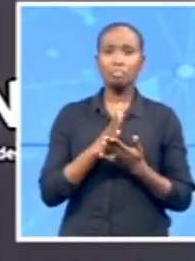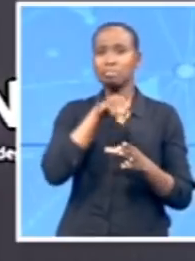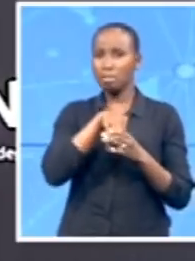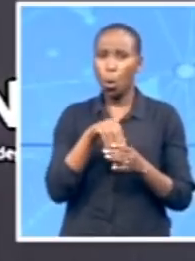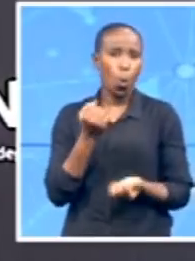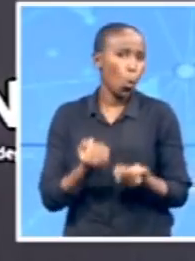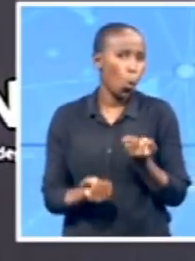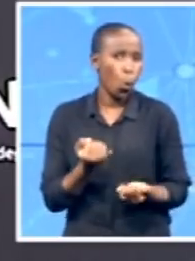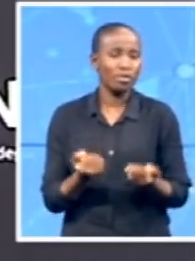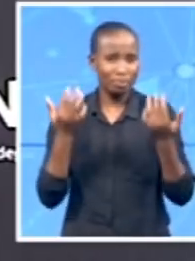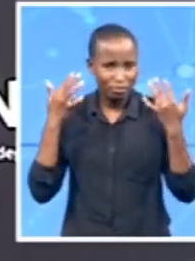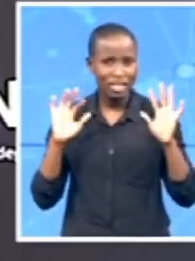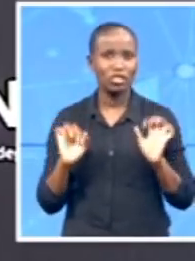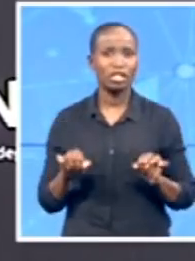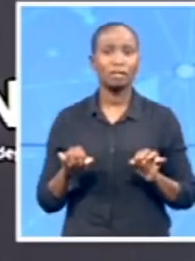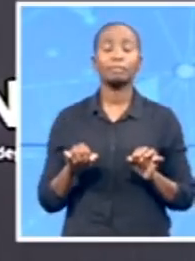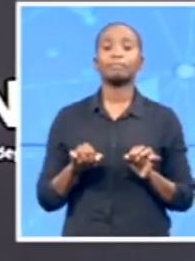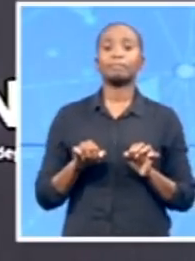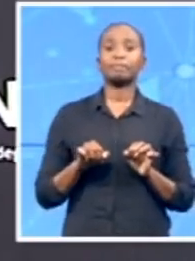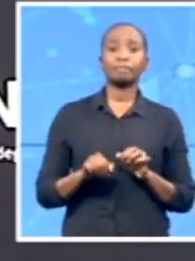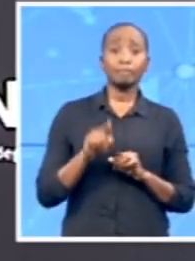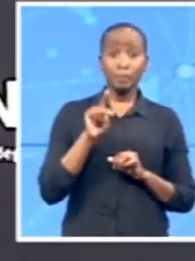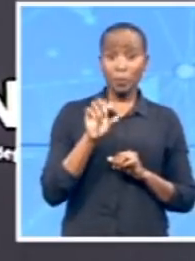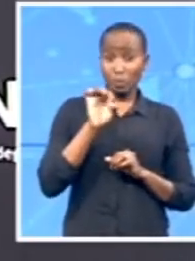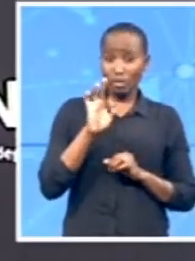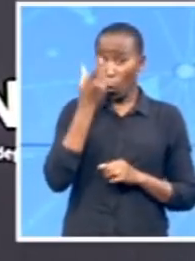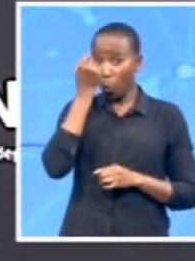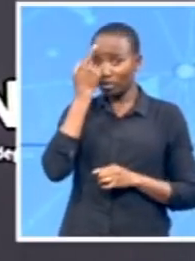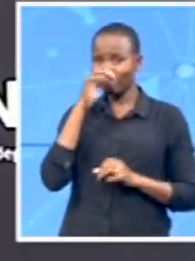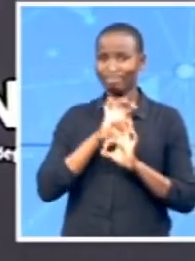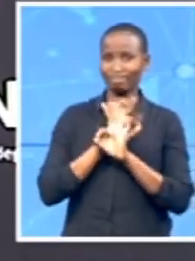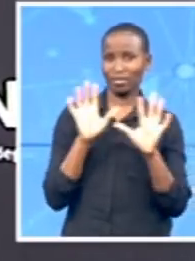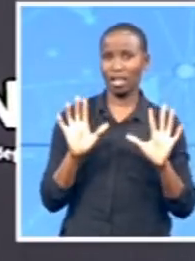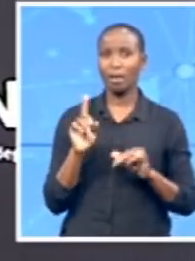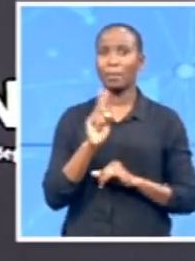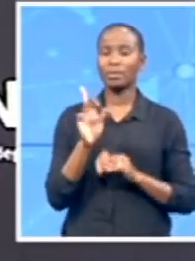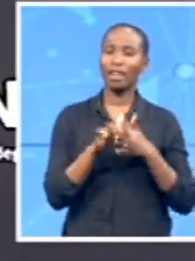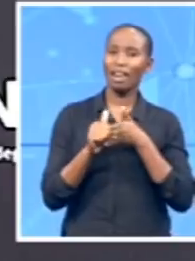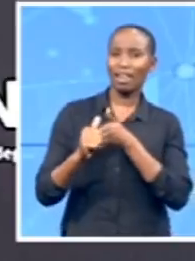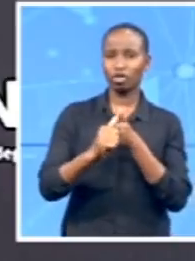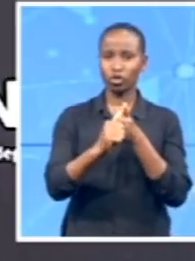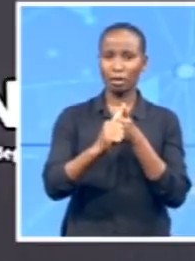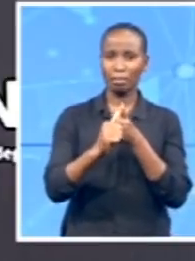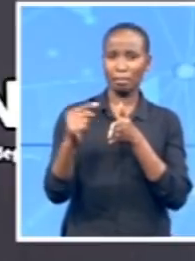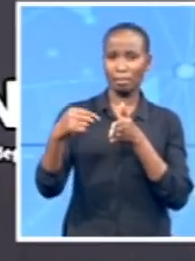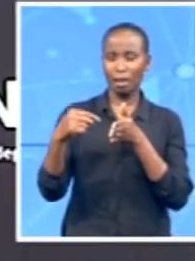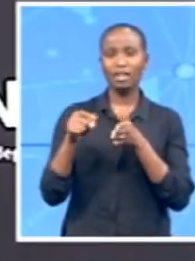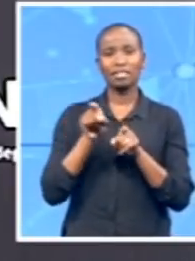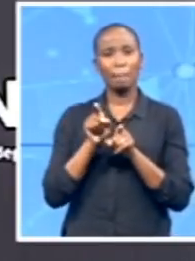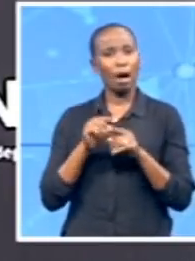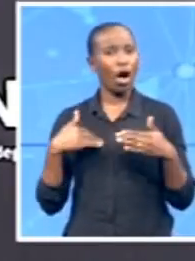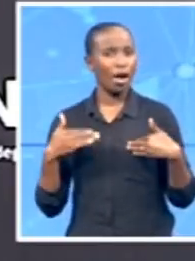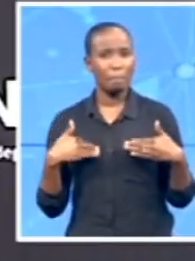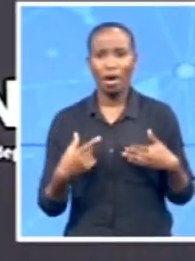really understands when it comes to the leadership and the administrative part of the job.